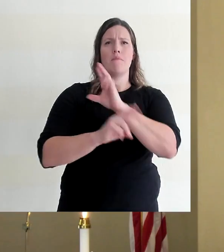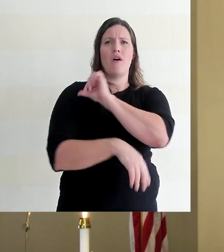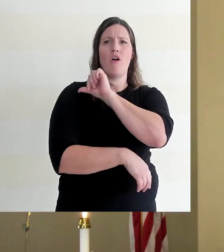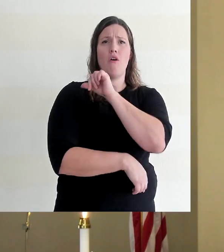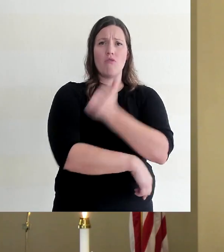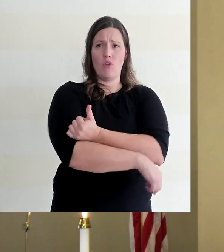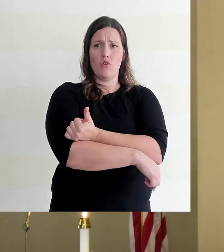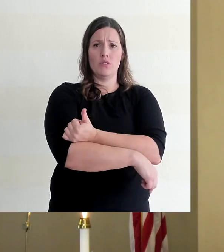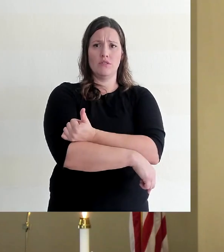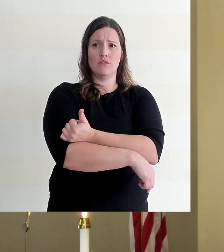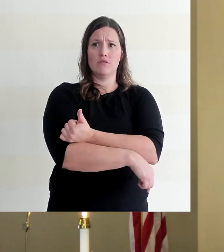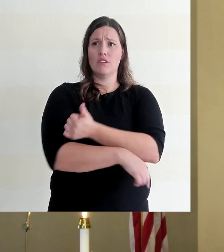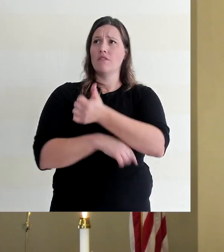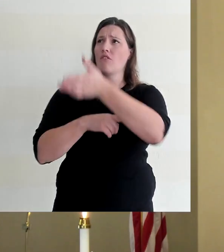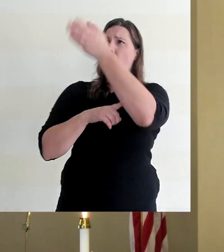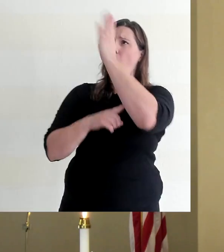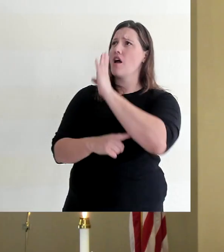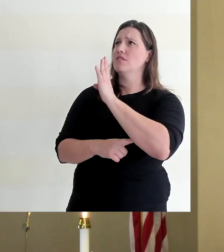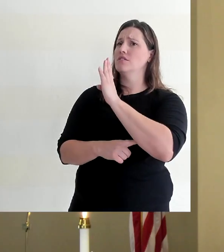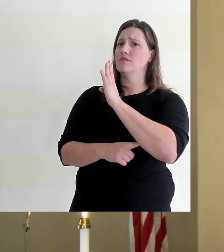us by God's providence.